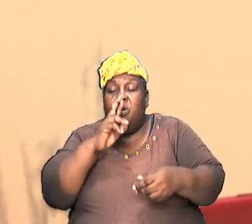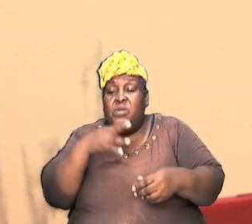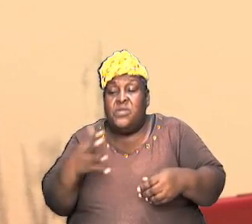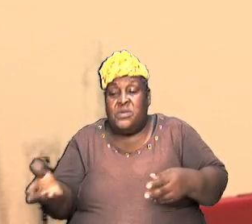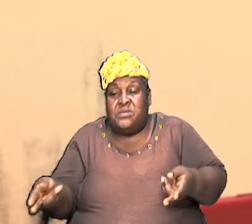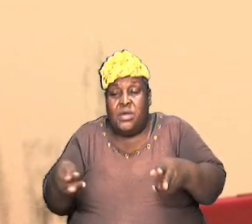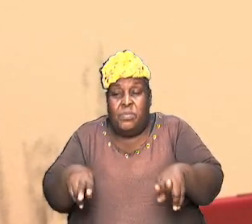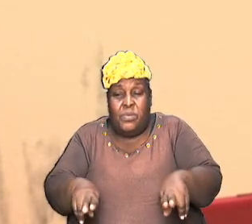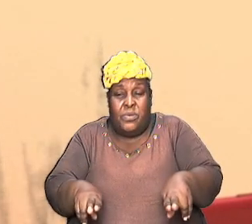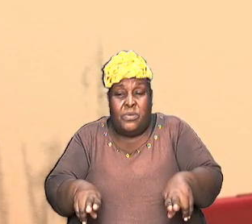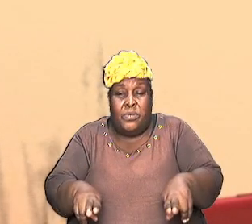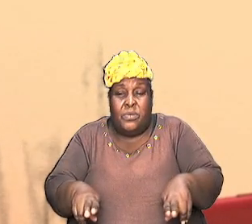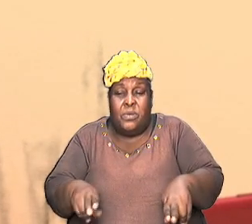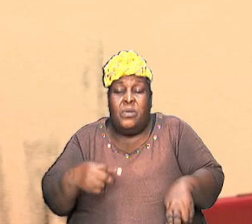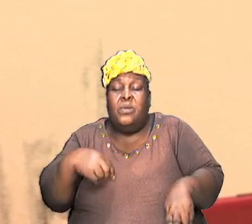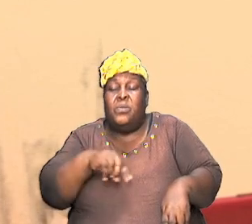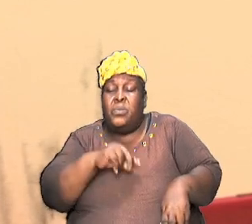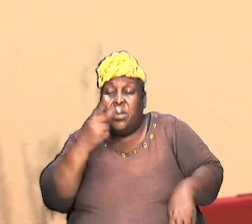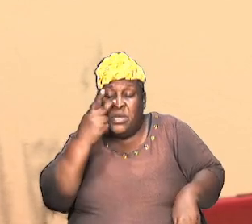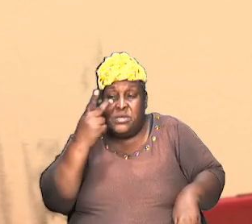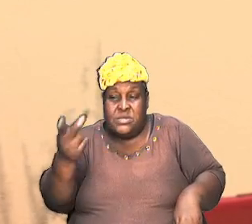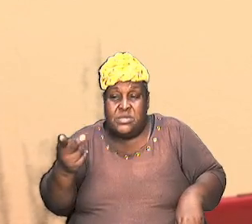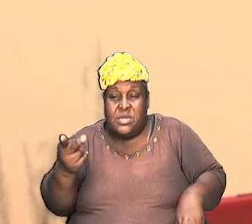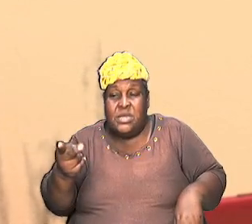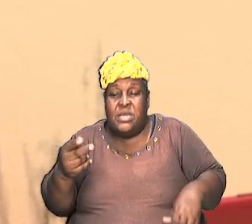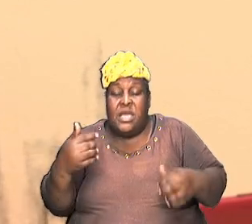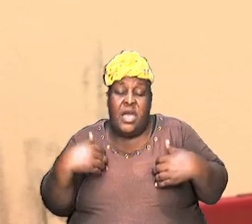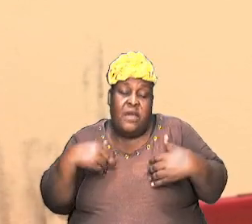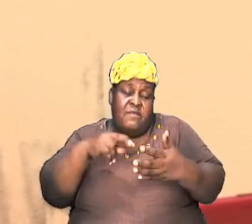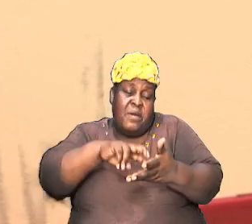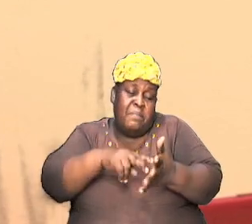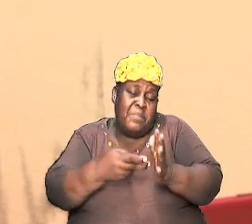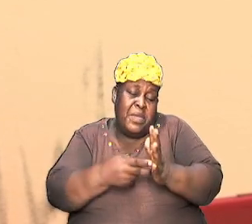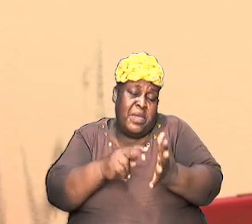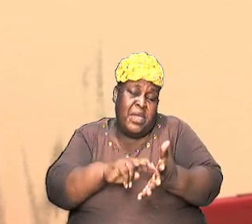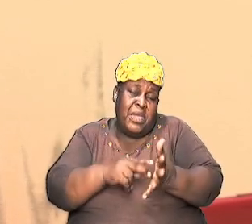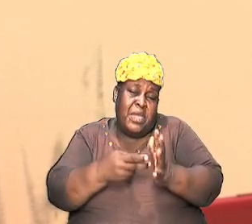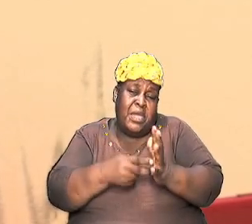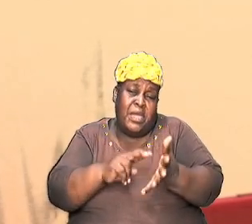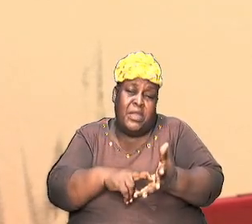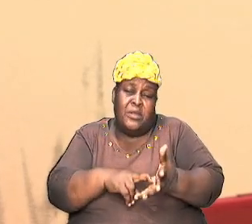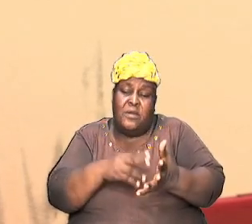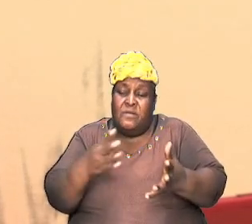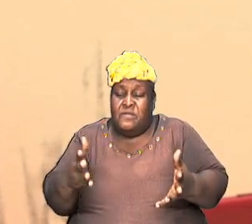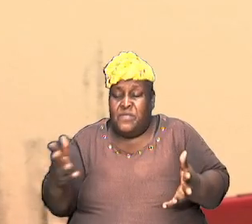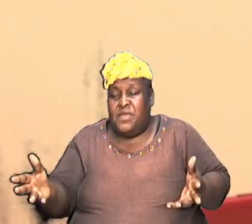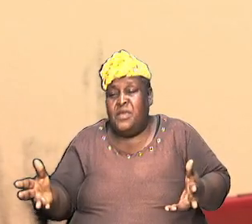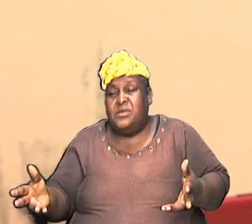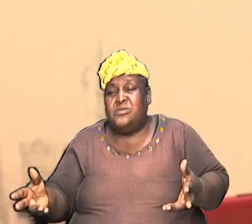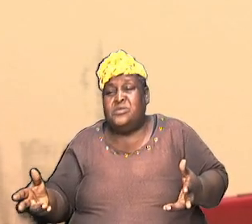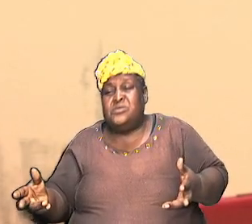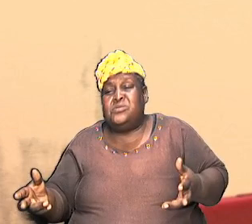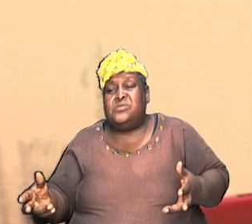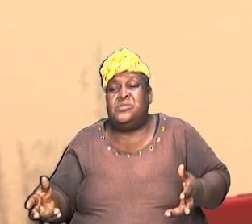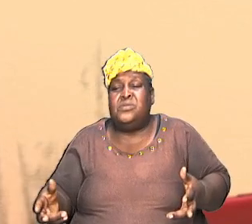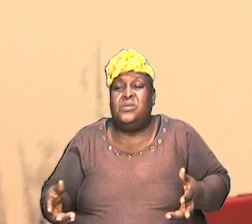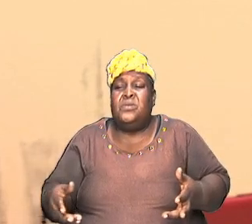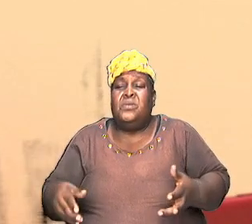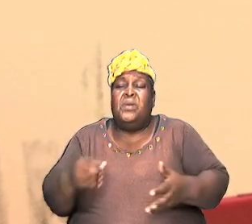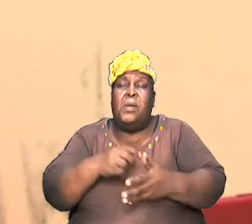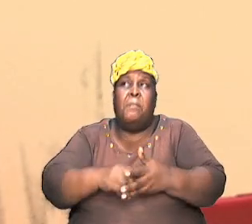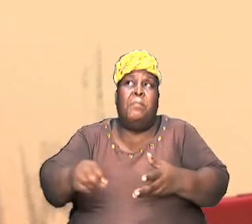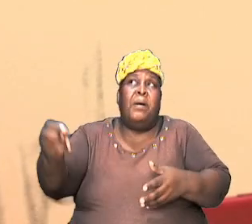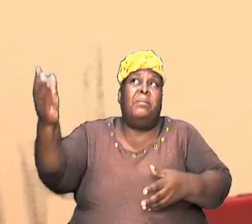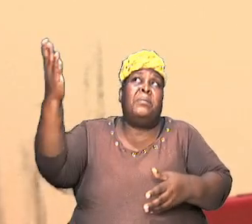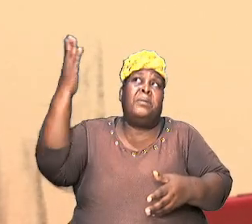seen where they had meaning of significance for things that were way down the line